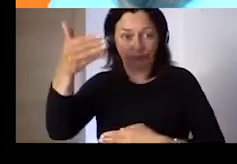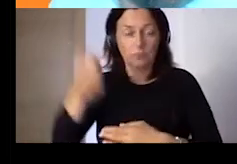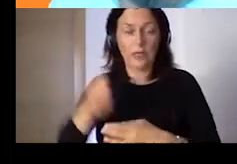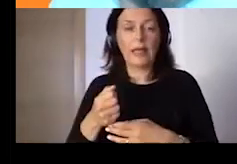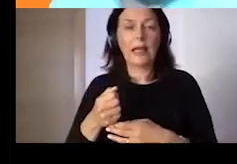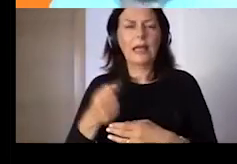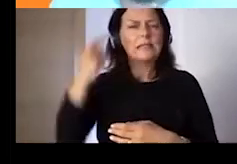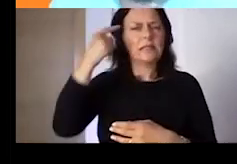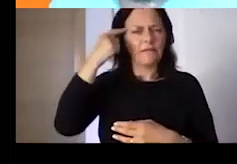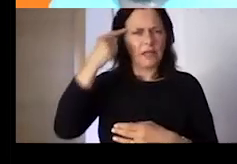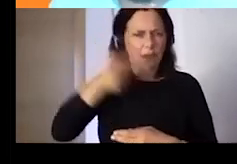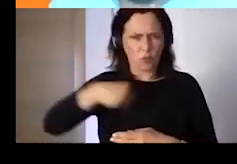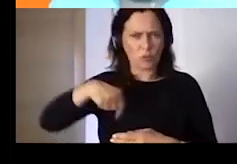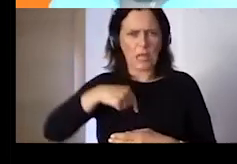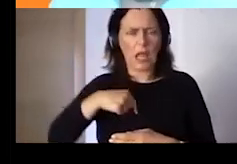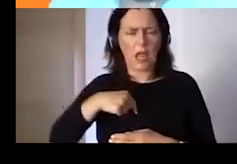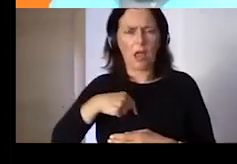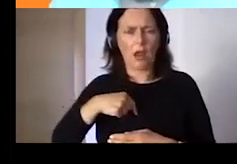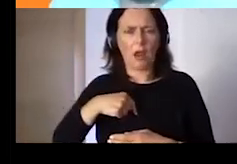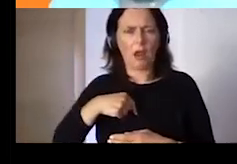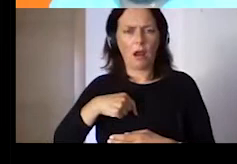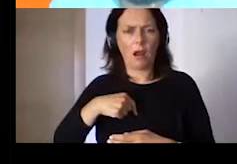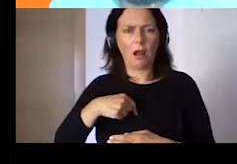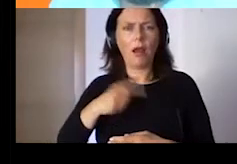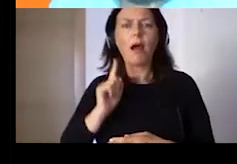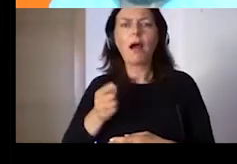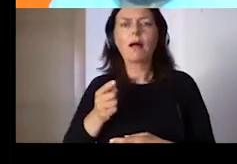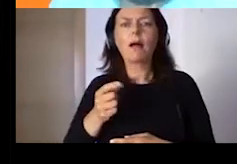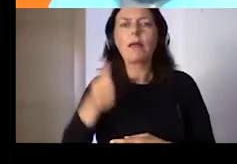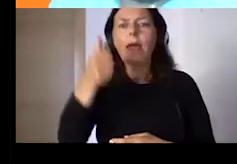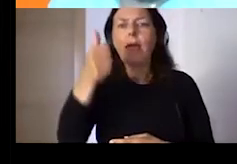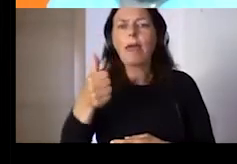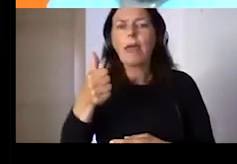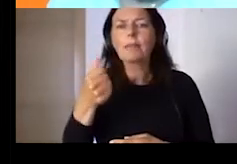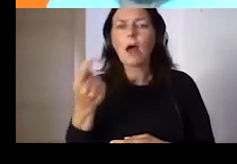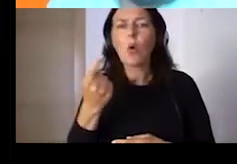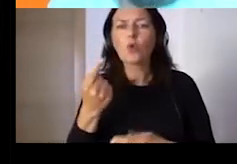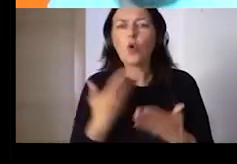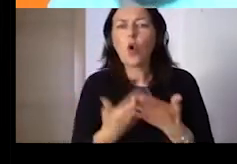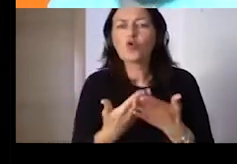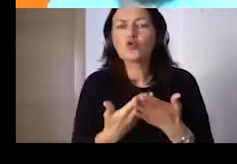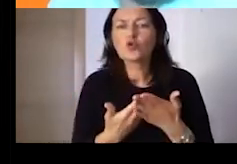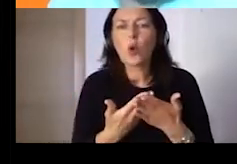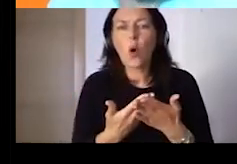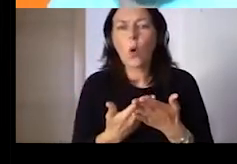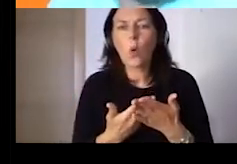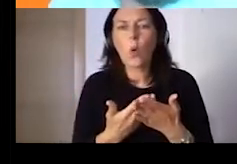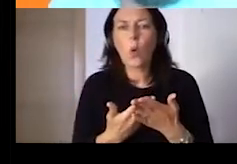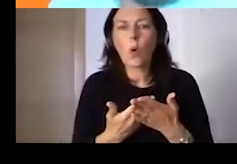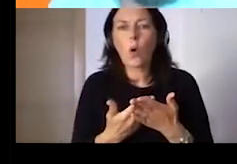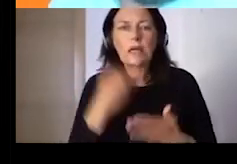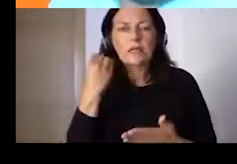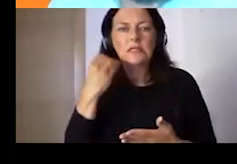is one of the basis of the adult education learning applies at the